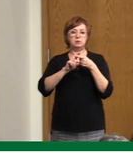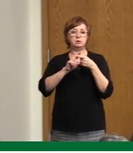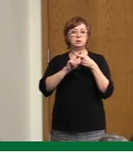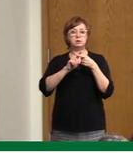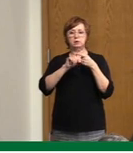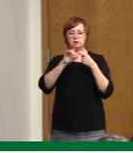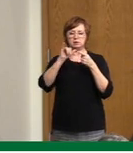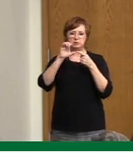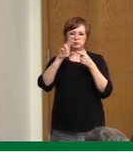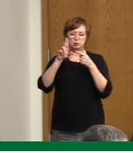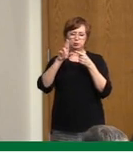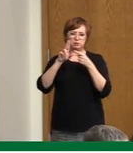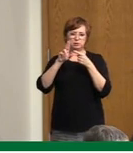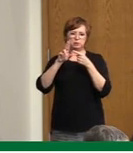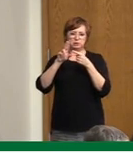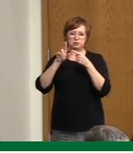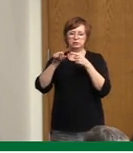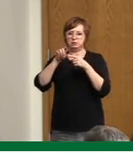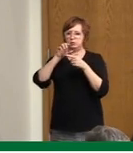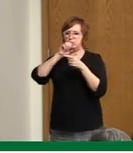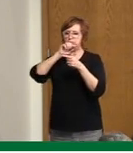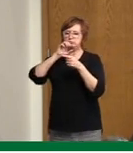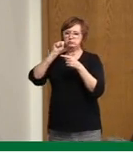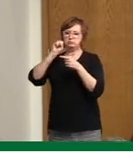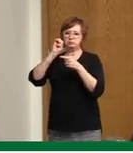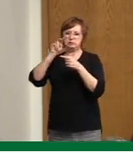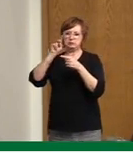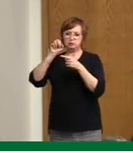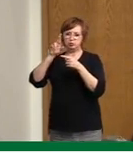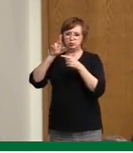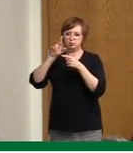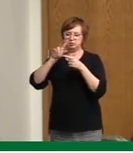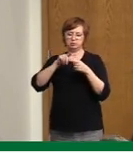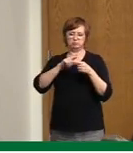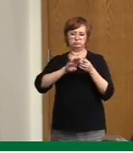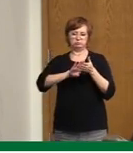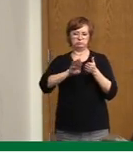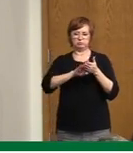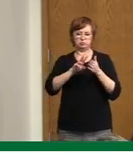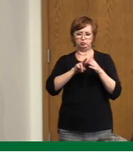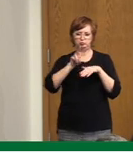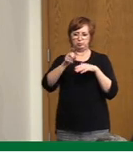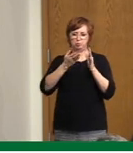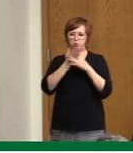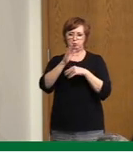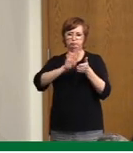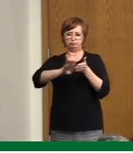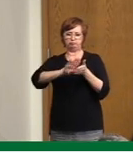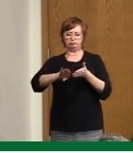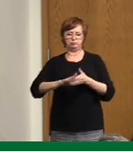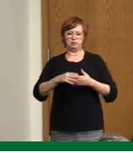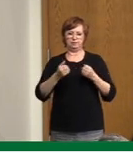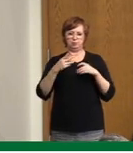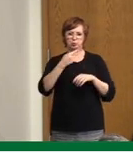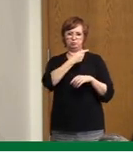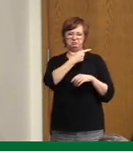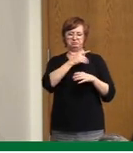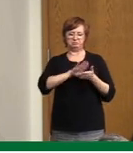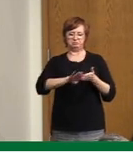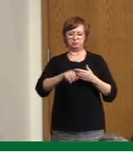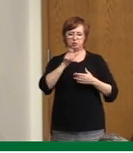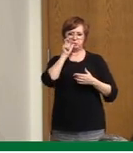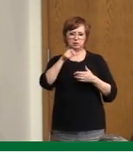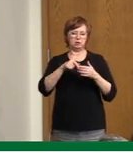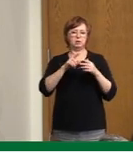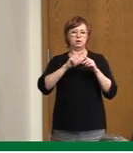groups. And again, I'm not going to spend a lot of time on these slides because that just shows the hospitalization rate. I'm just going to spend